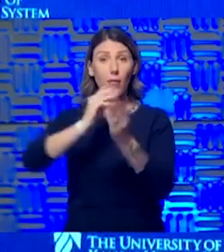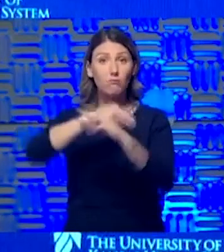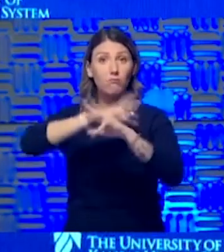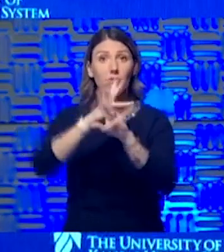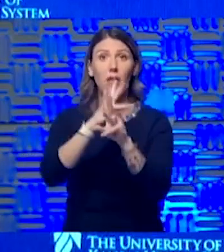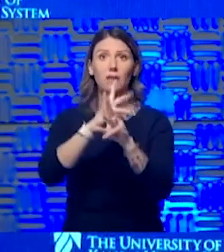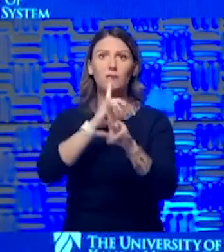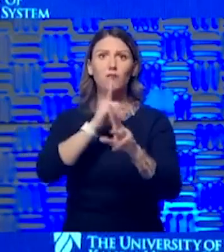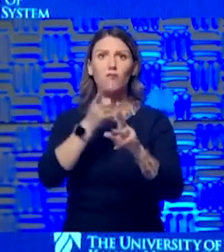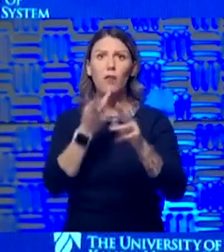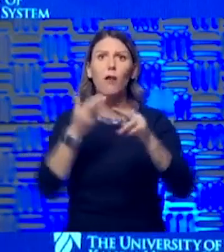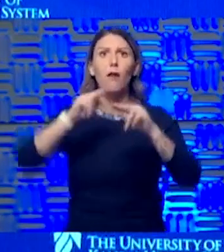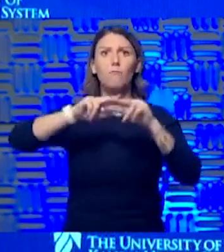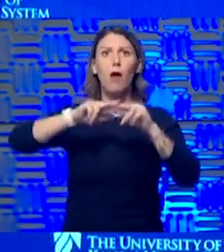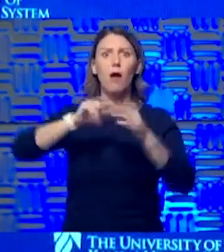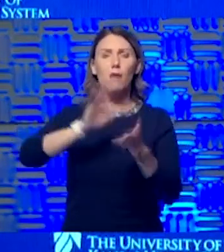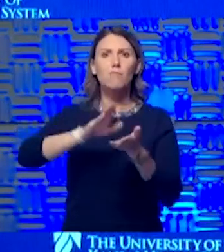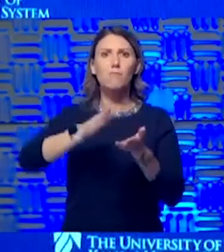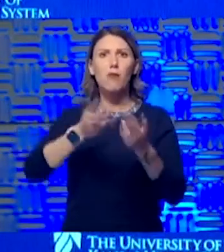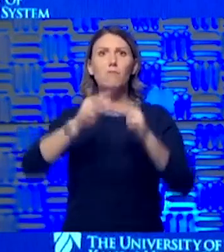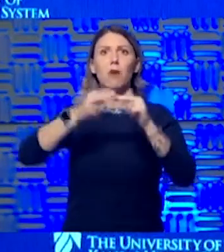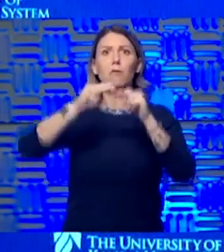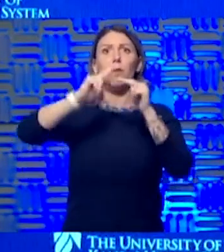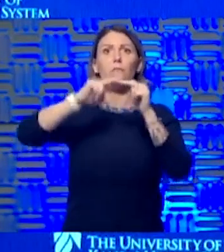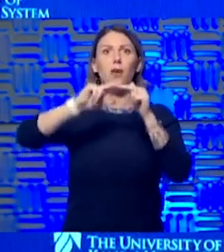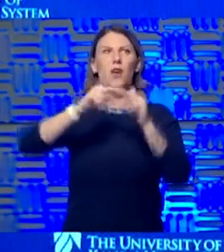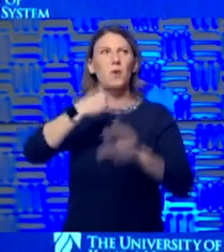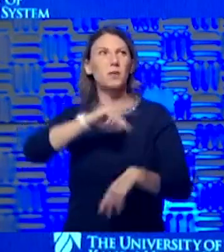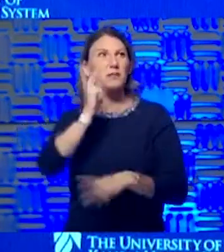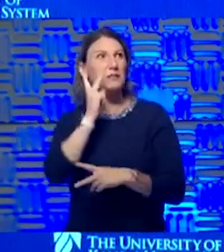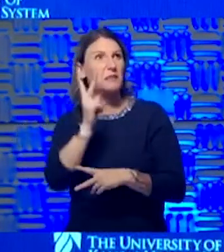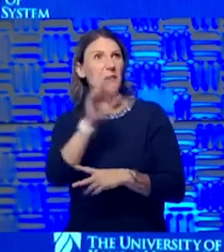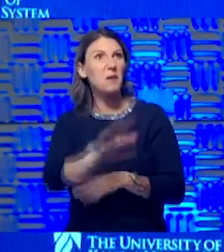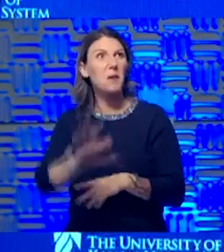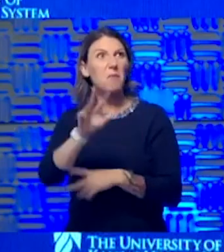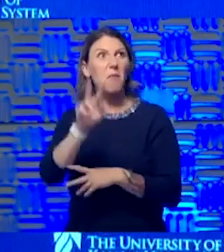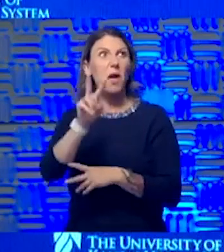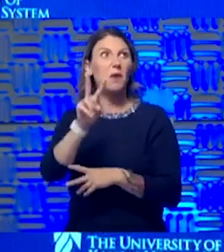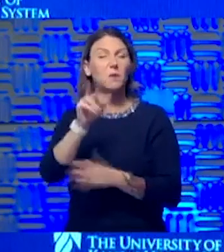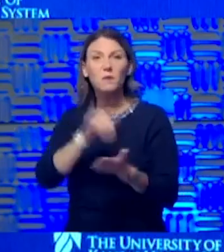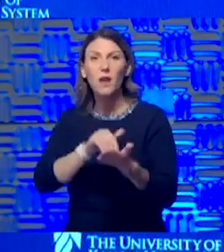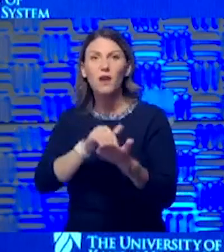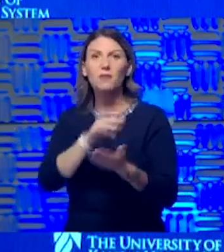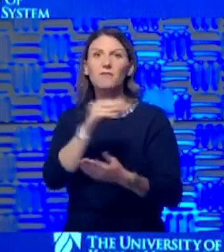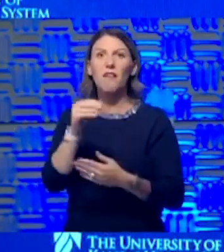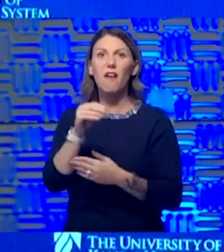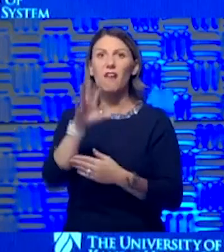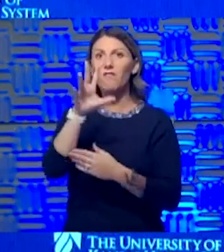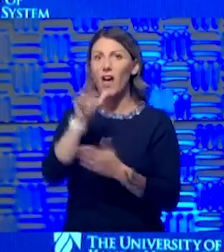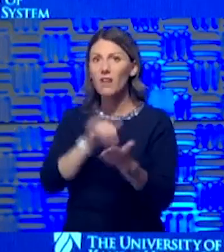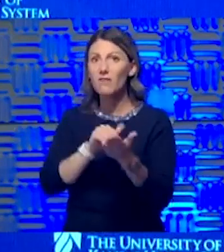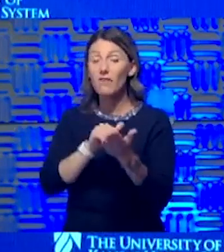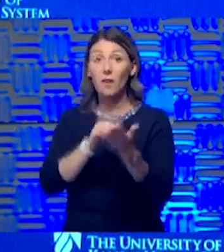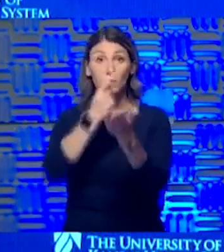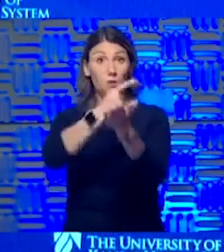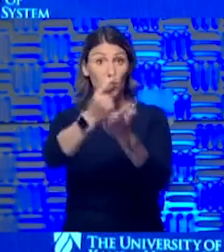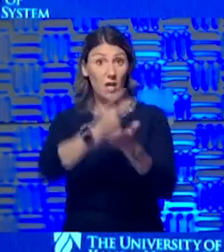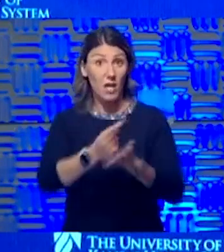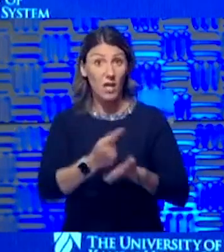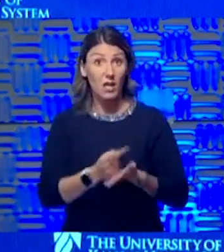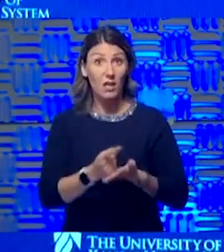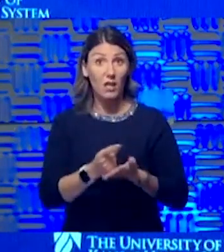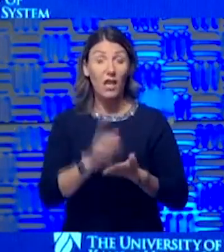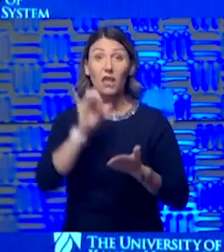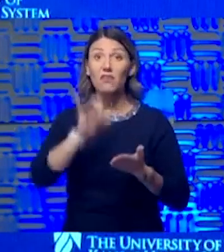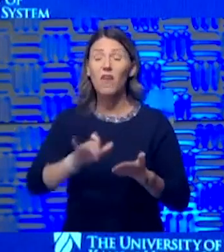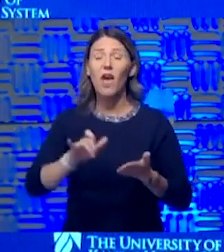1,500 and 2,000 telemedicine visits a day and about 5,000 or more telemedicine visits a week. That is a remarkable